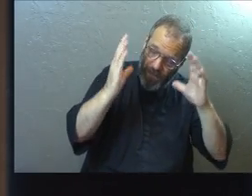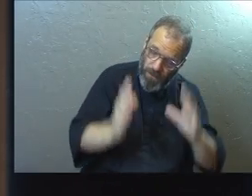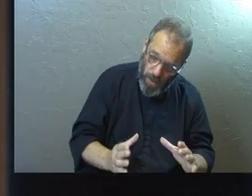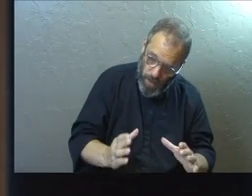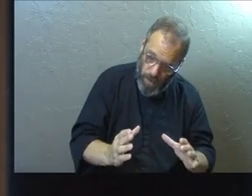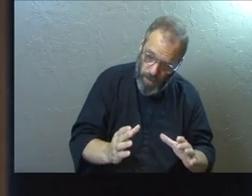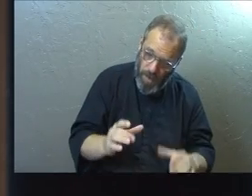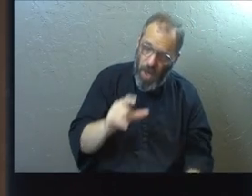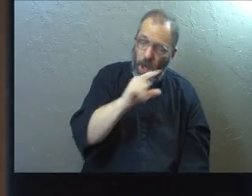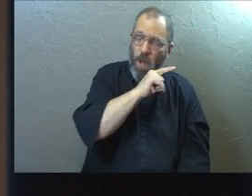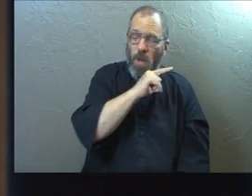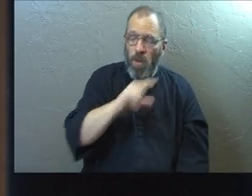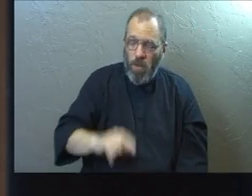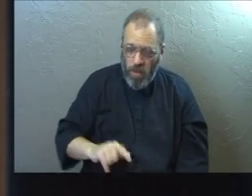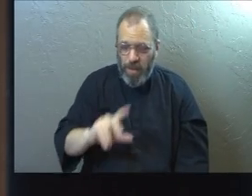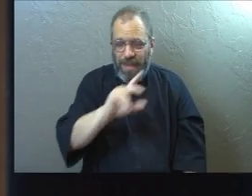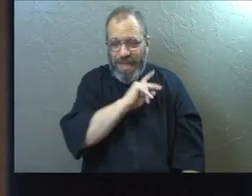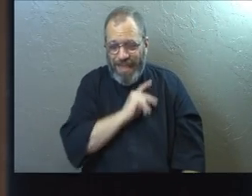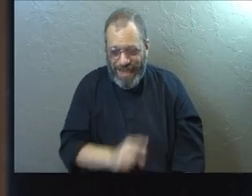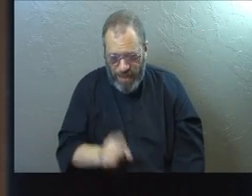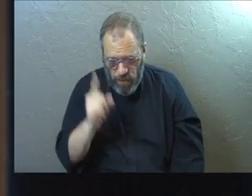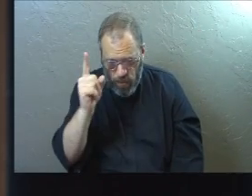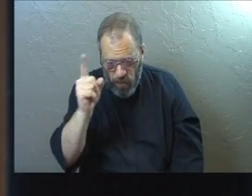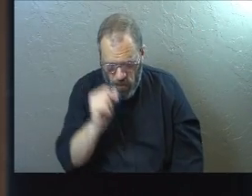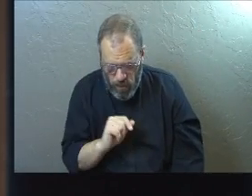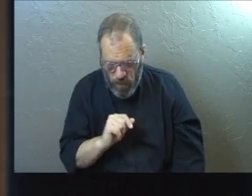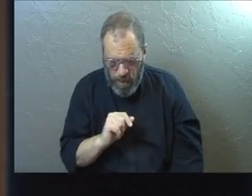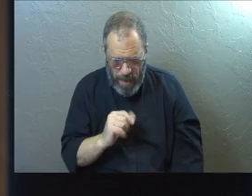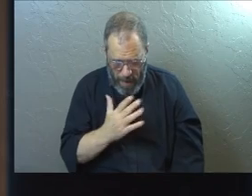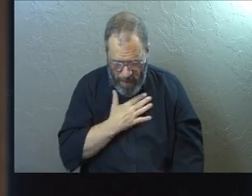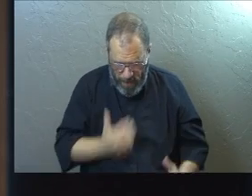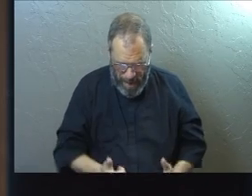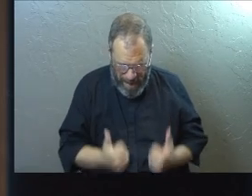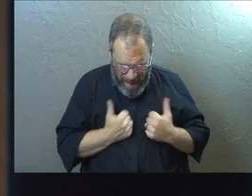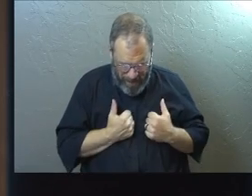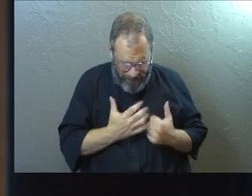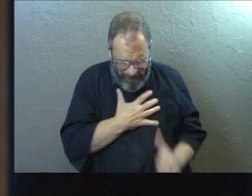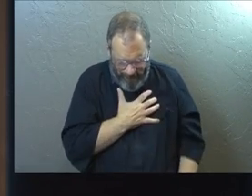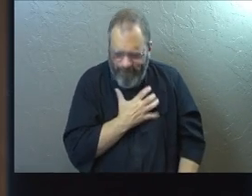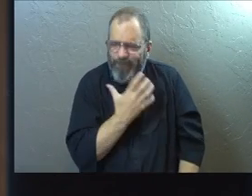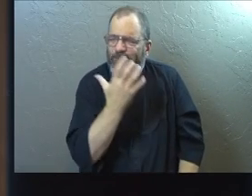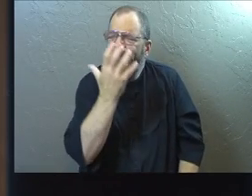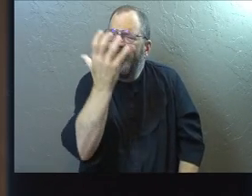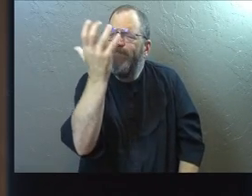You are my Lord and King. I give my life to you.